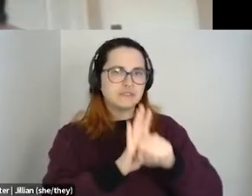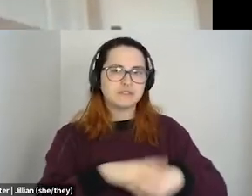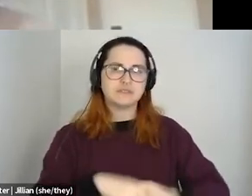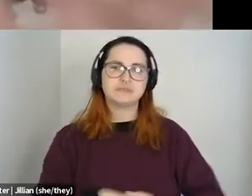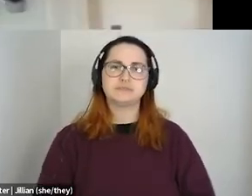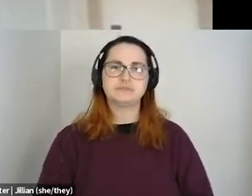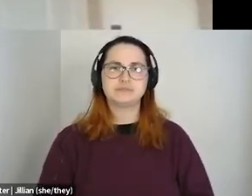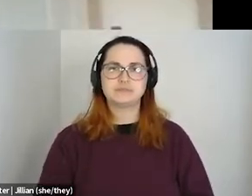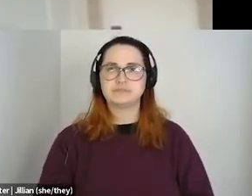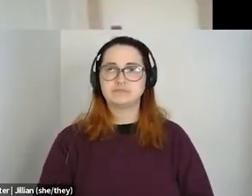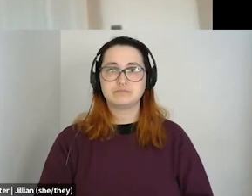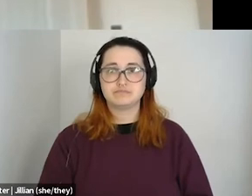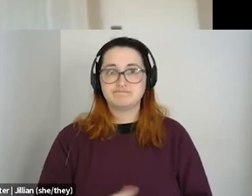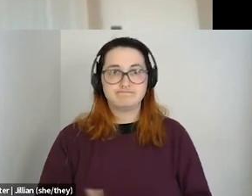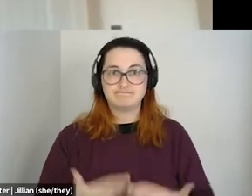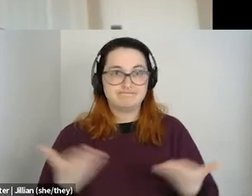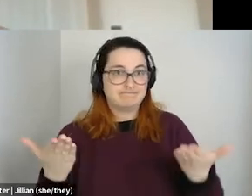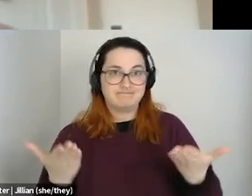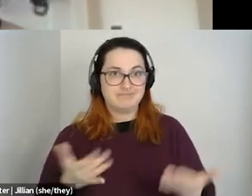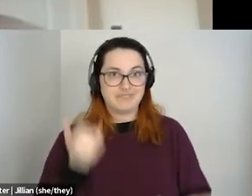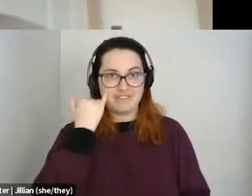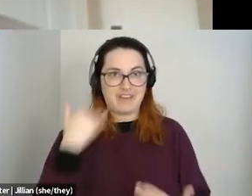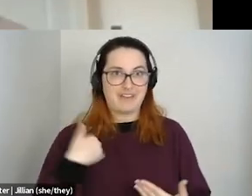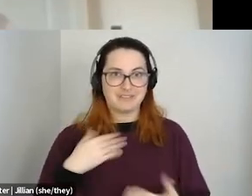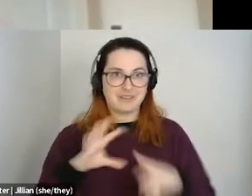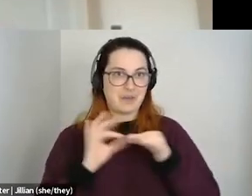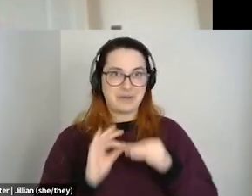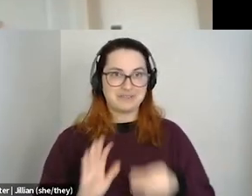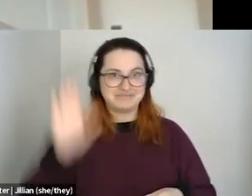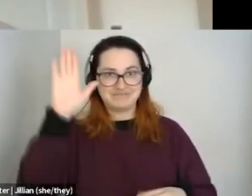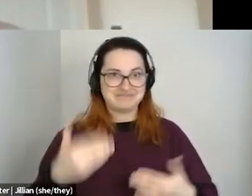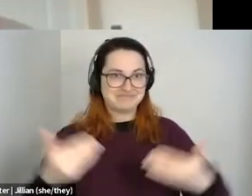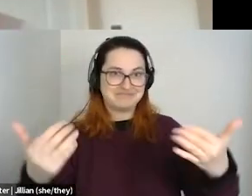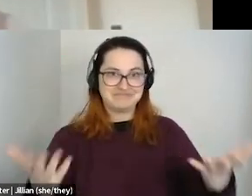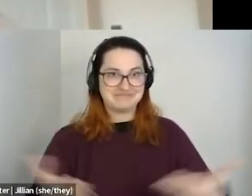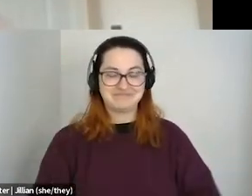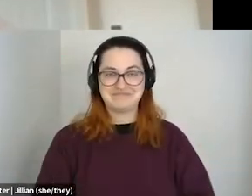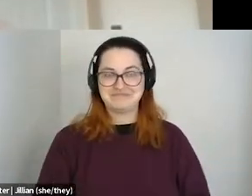Um, it's popcorn style. So whoever is drawn to speak.